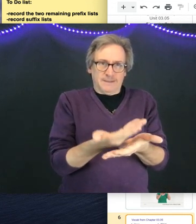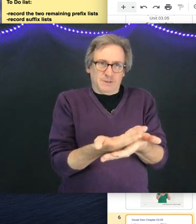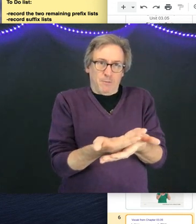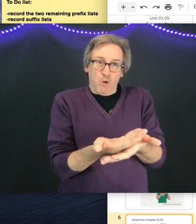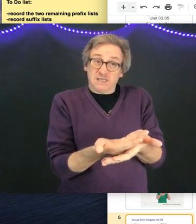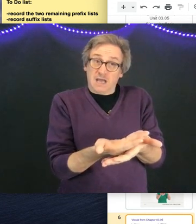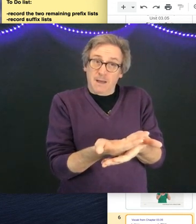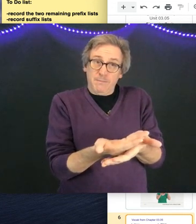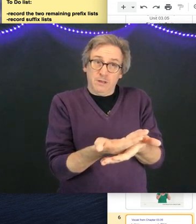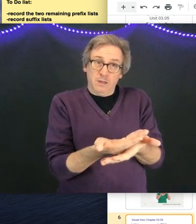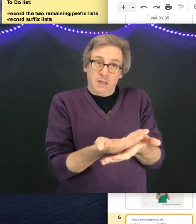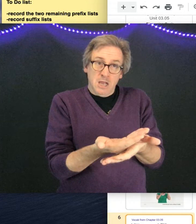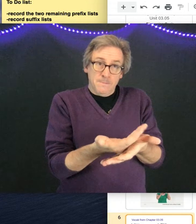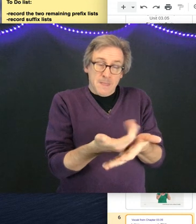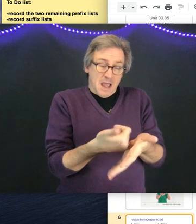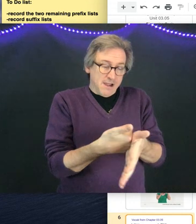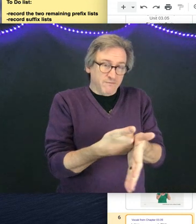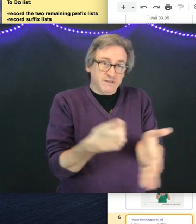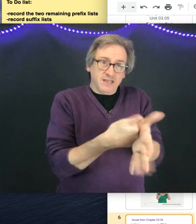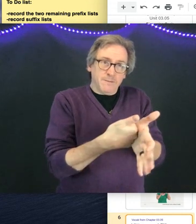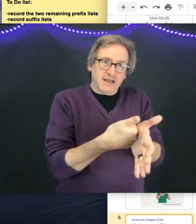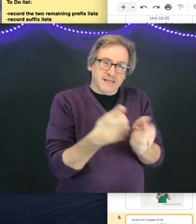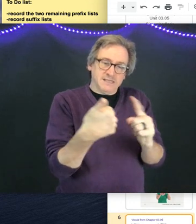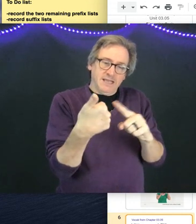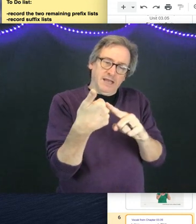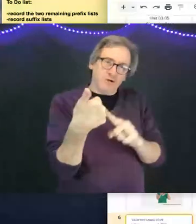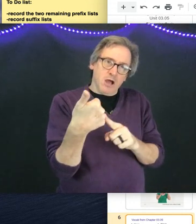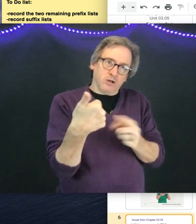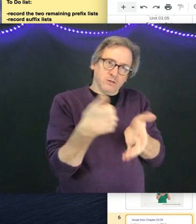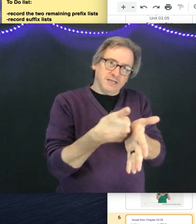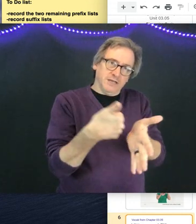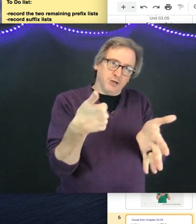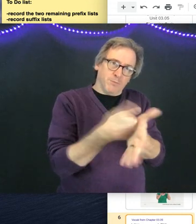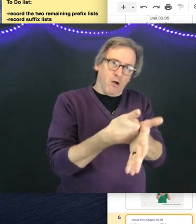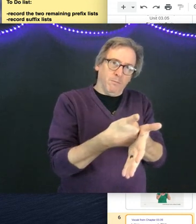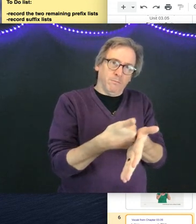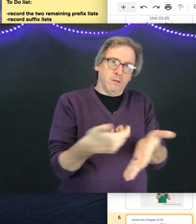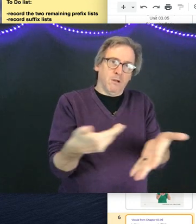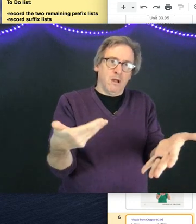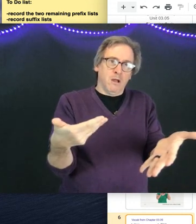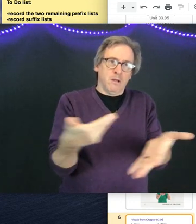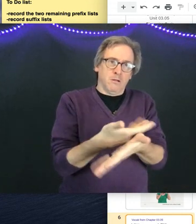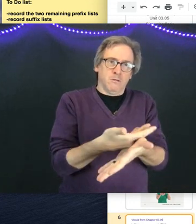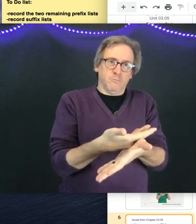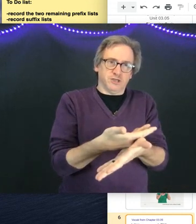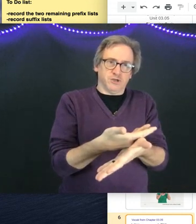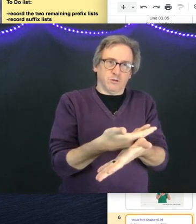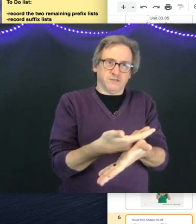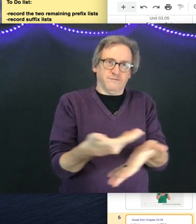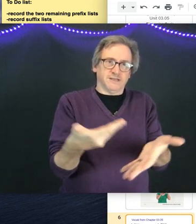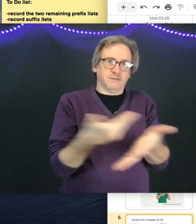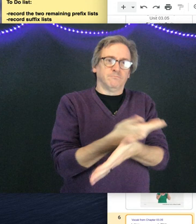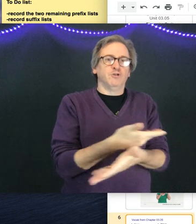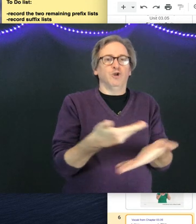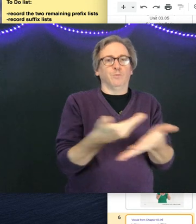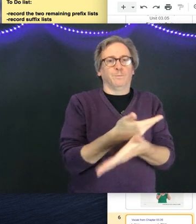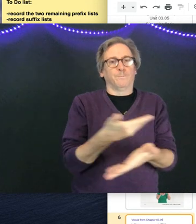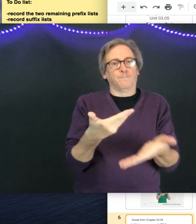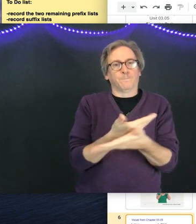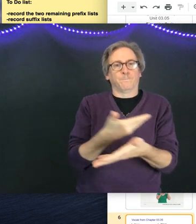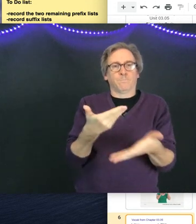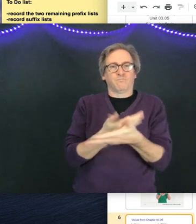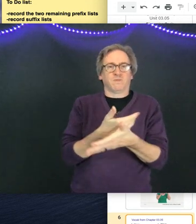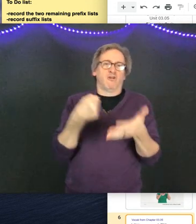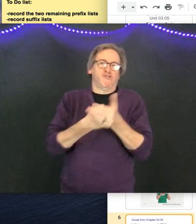except the palm is up. I often think about it as hit your knuckles into your palm. Just don't close a fist. New.